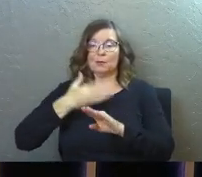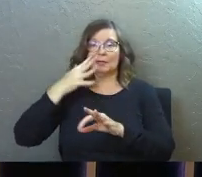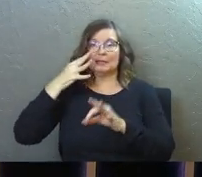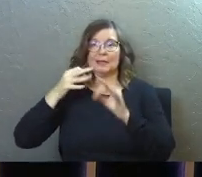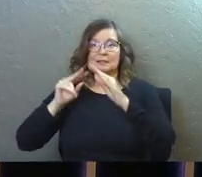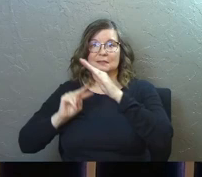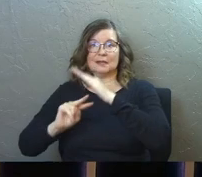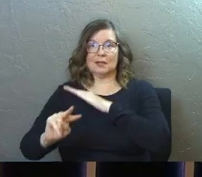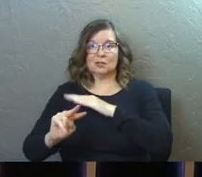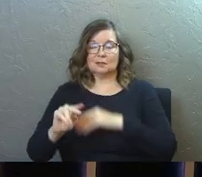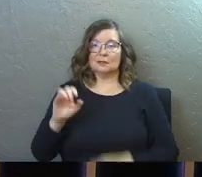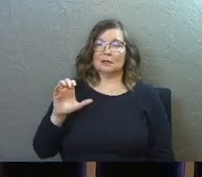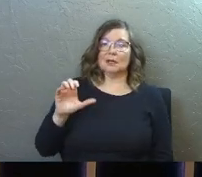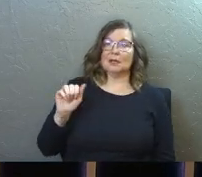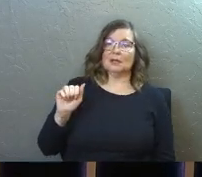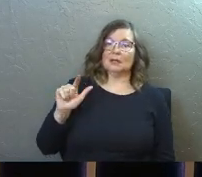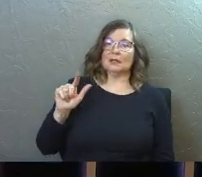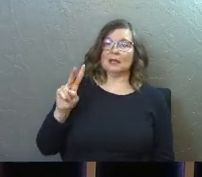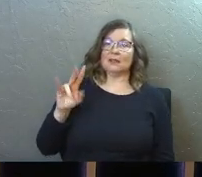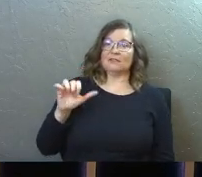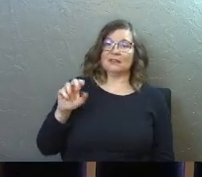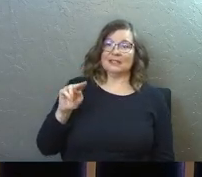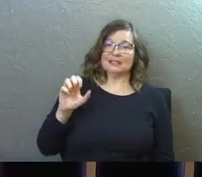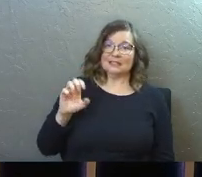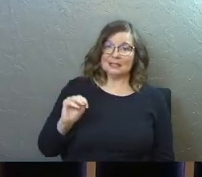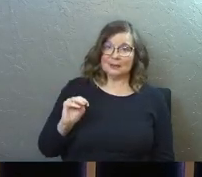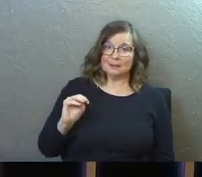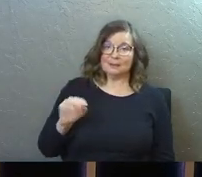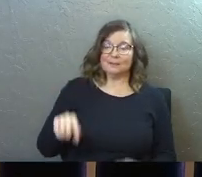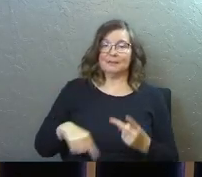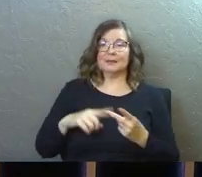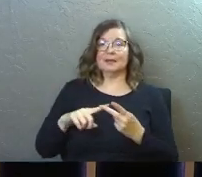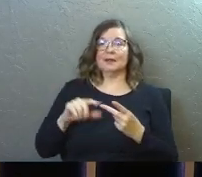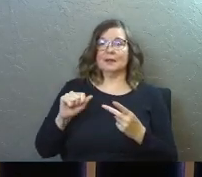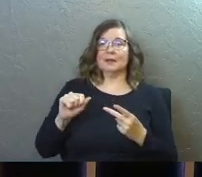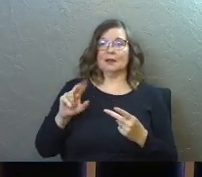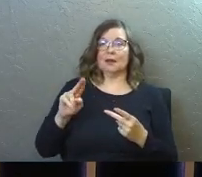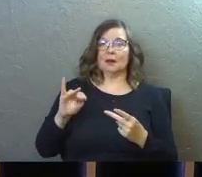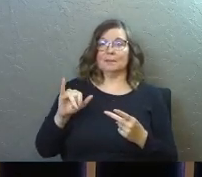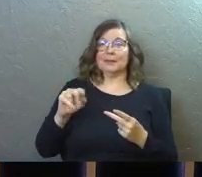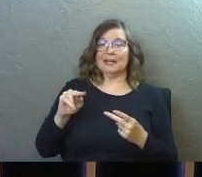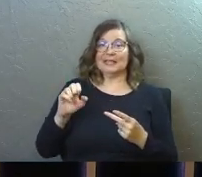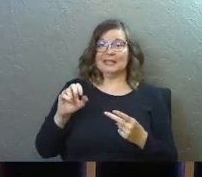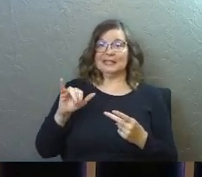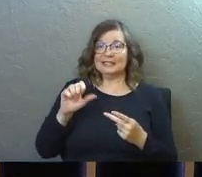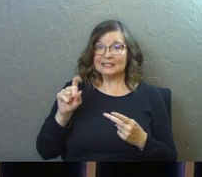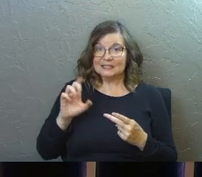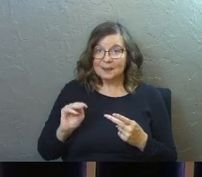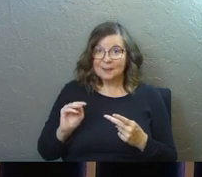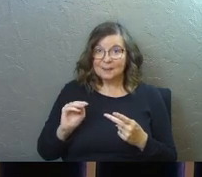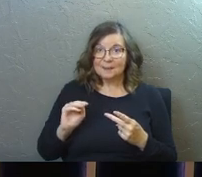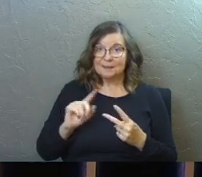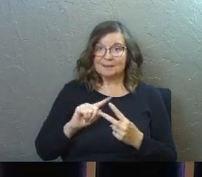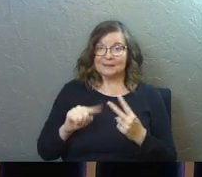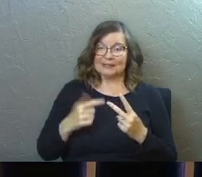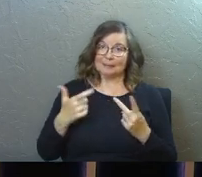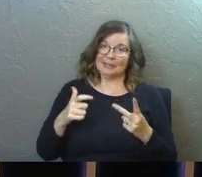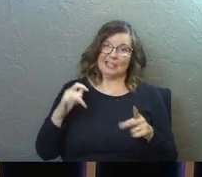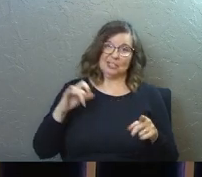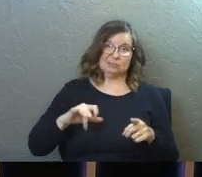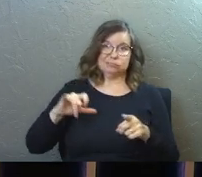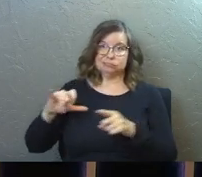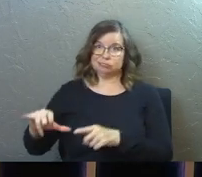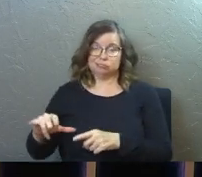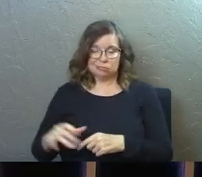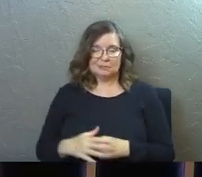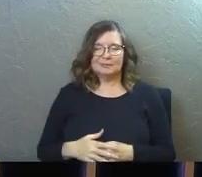grace, Calvinism, Arminianism. Are you bored yet? Is everybody okay? Like some people,